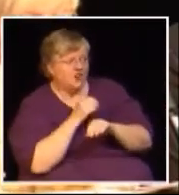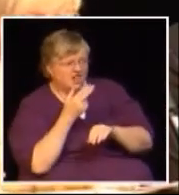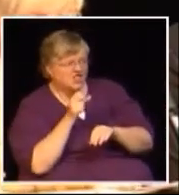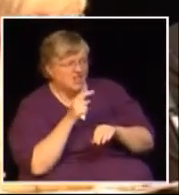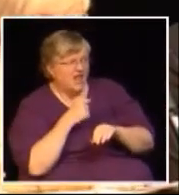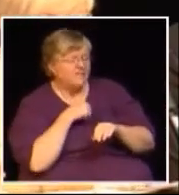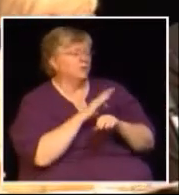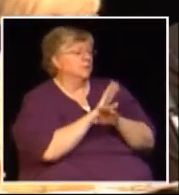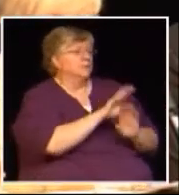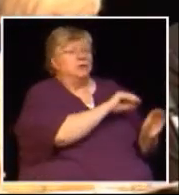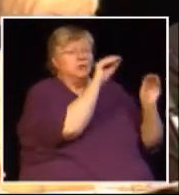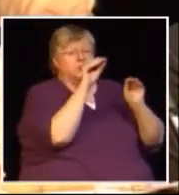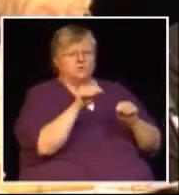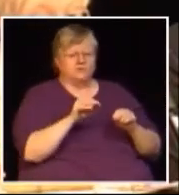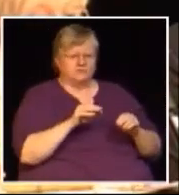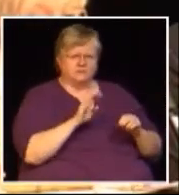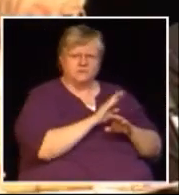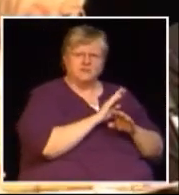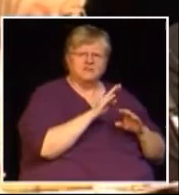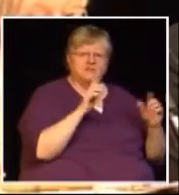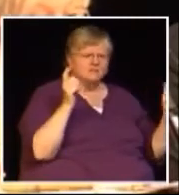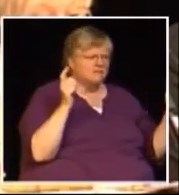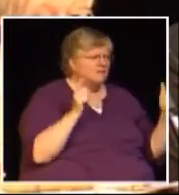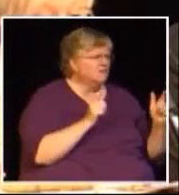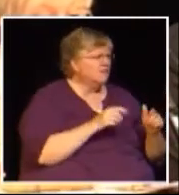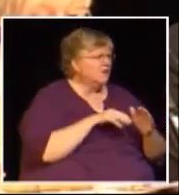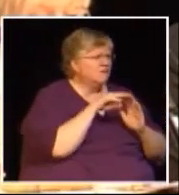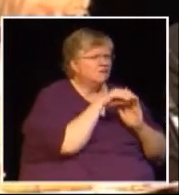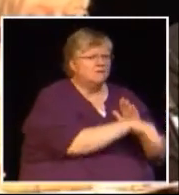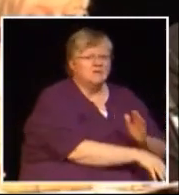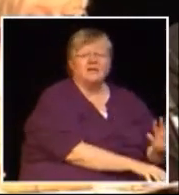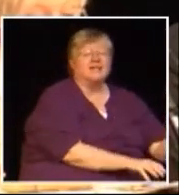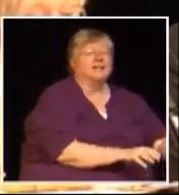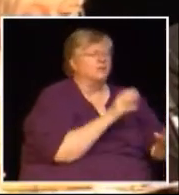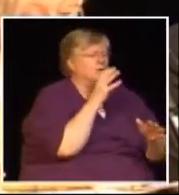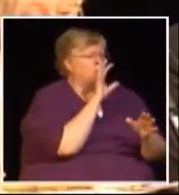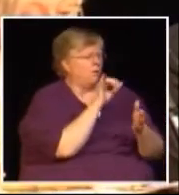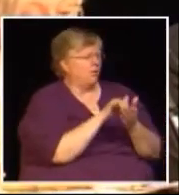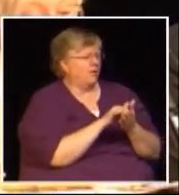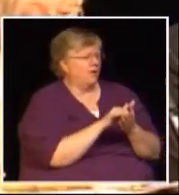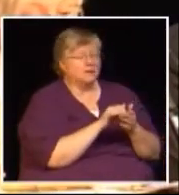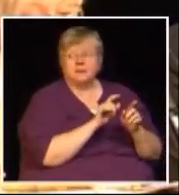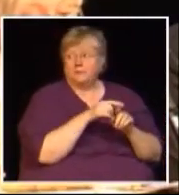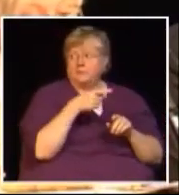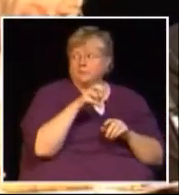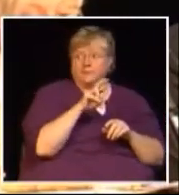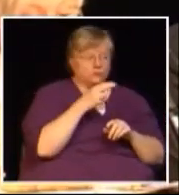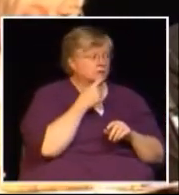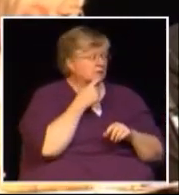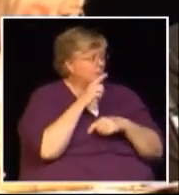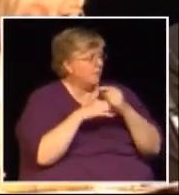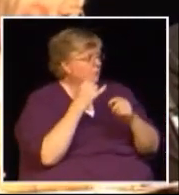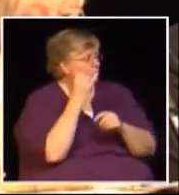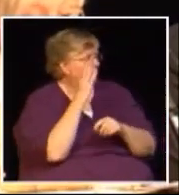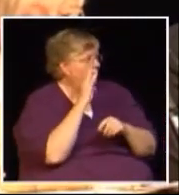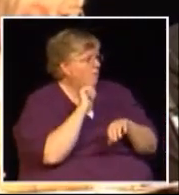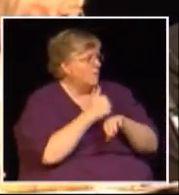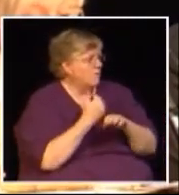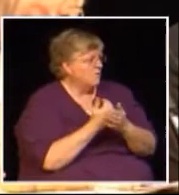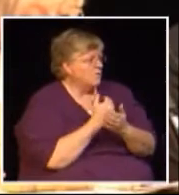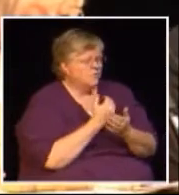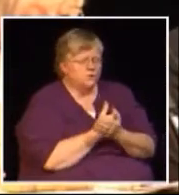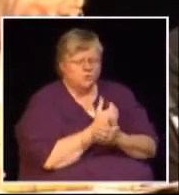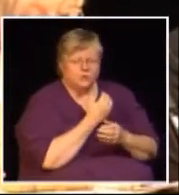BC is aware of the impact of the tax as Peter was saying about the jobs that are